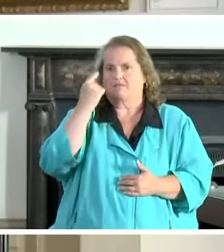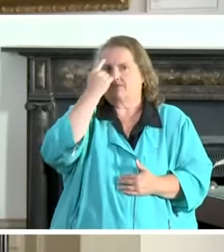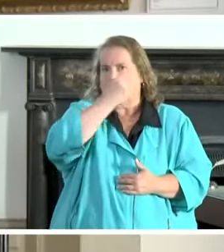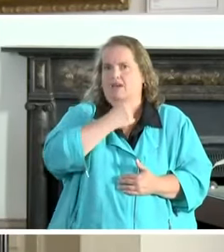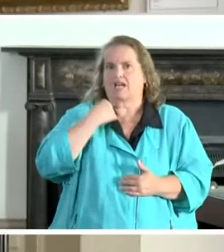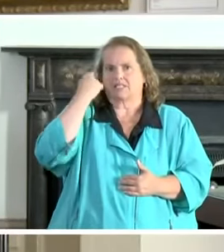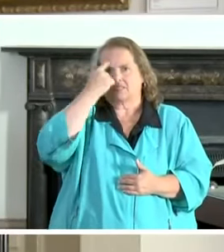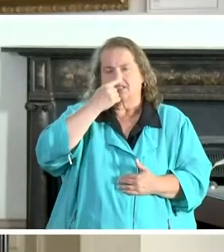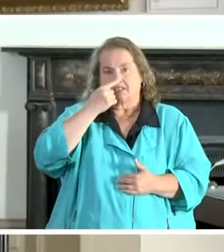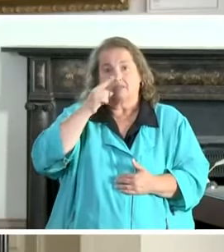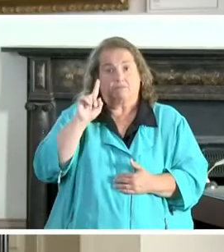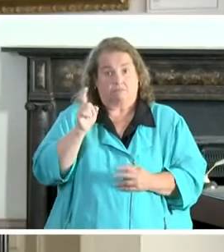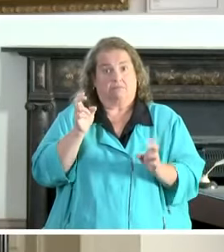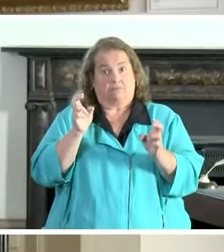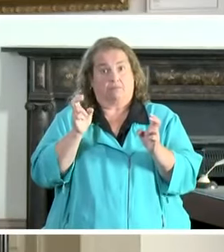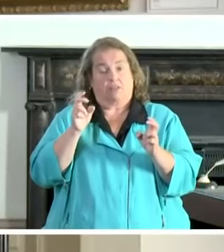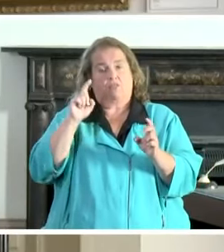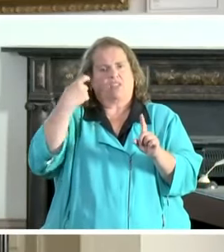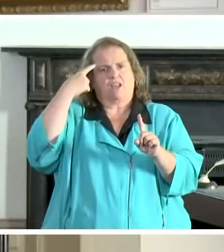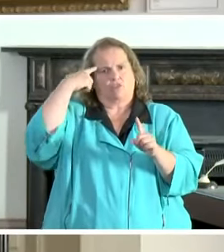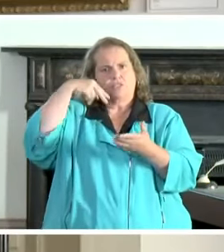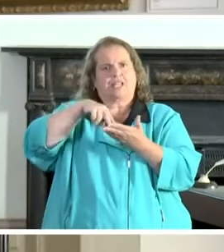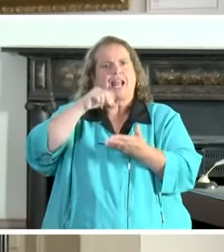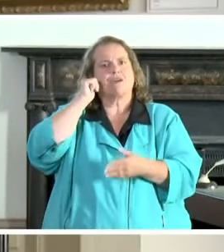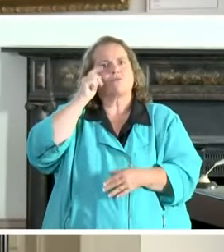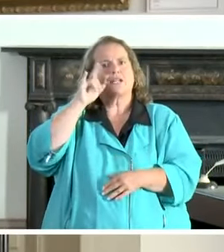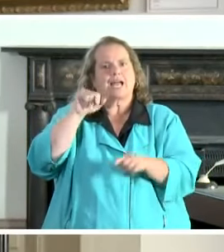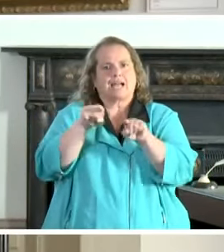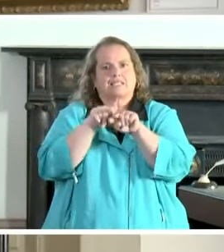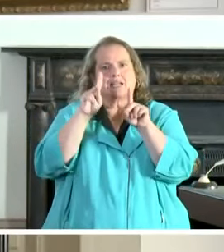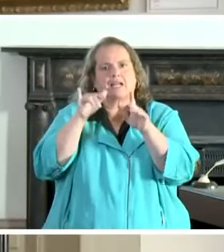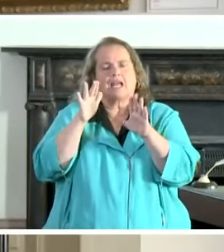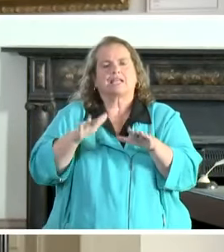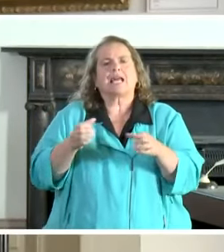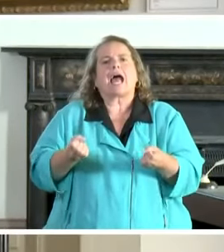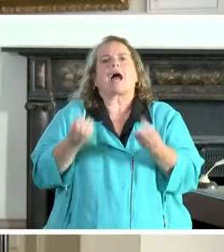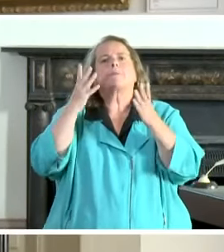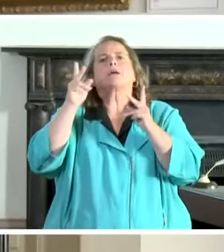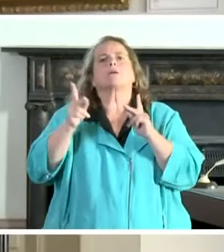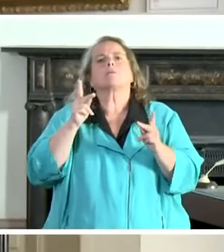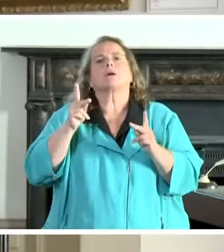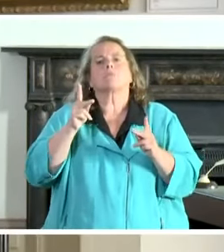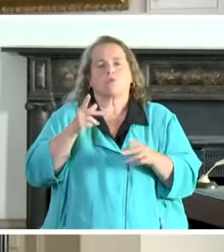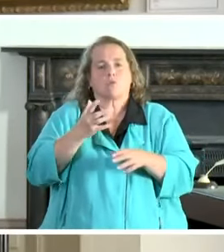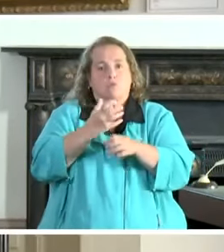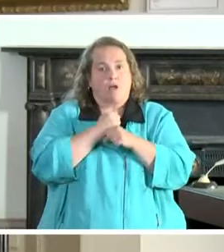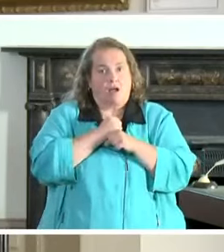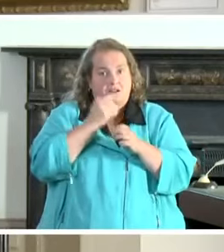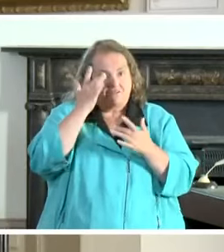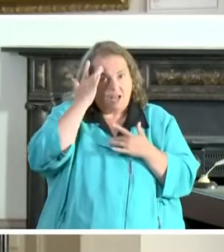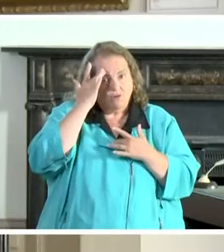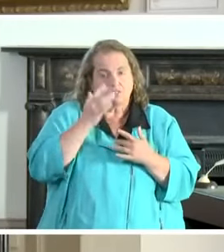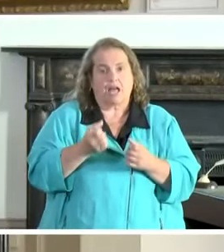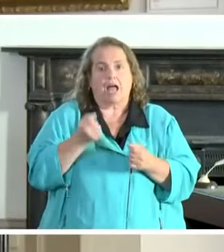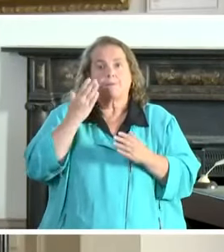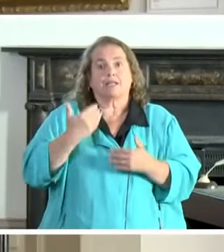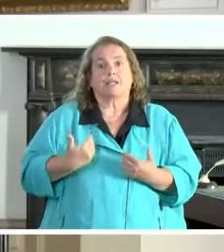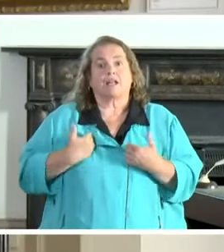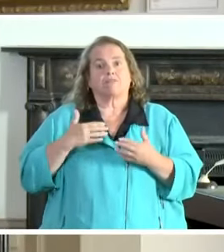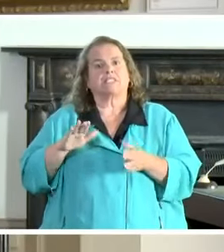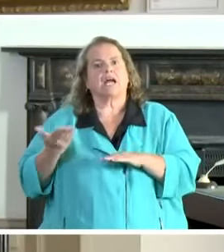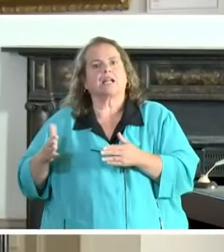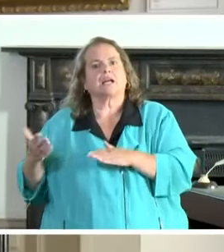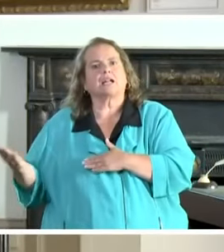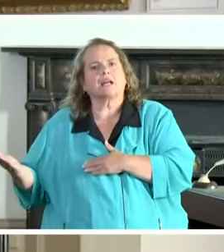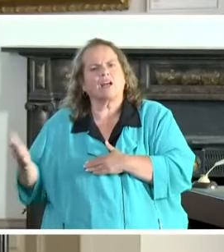governor stands here every day and talks to us as Kentuckians about how many people have contracted the virus and how many lives it's taken from